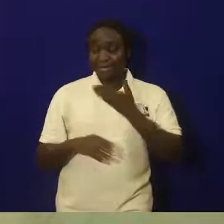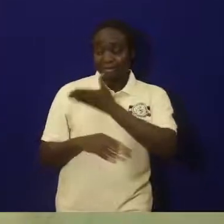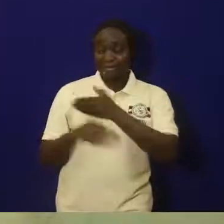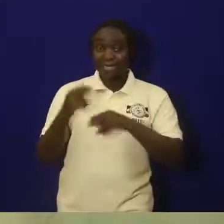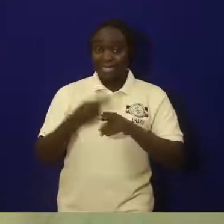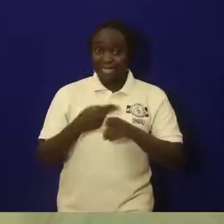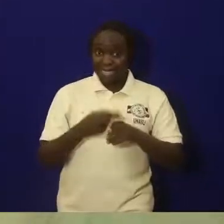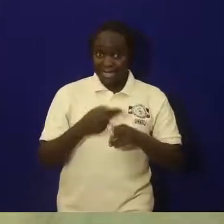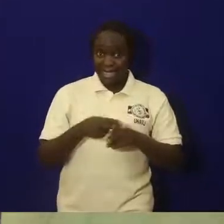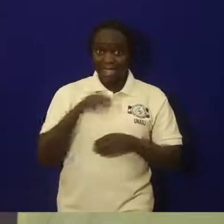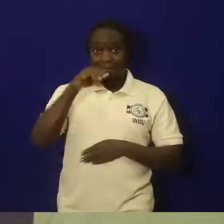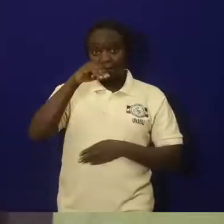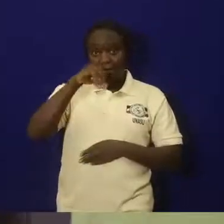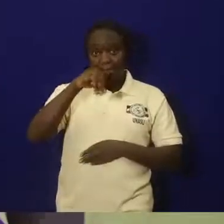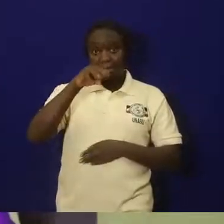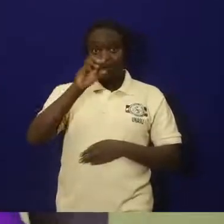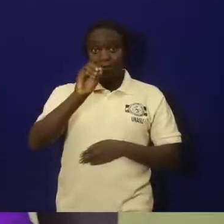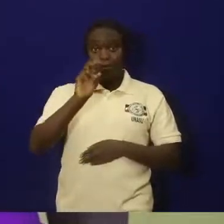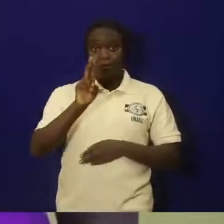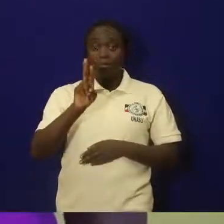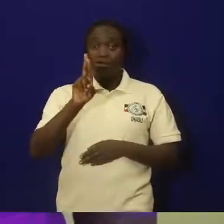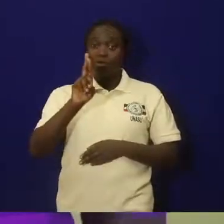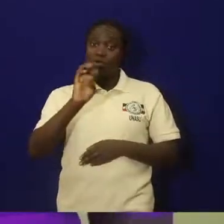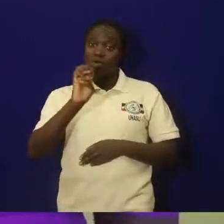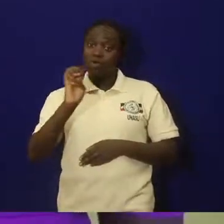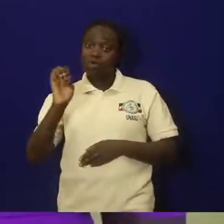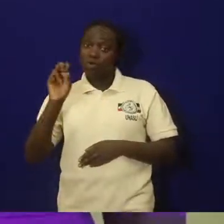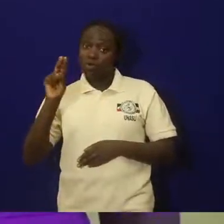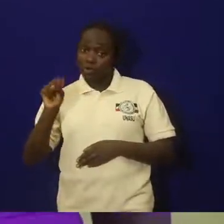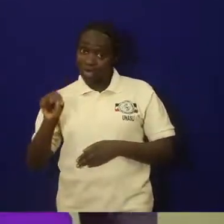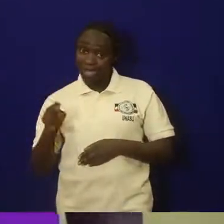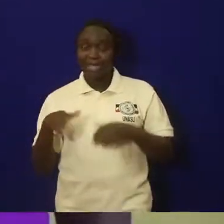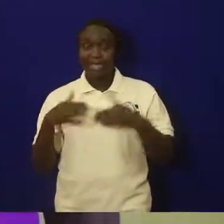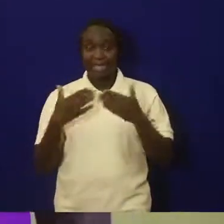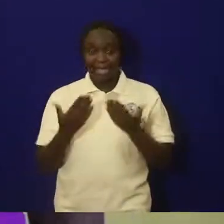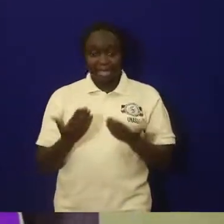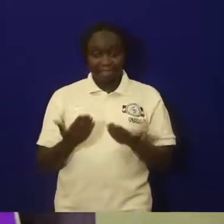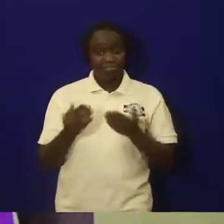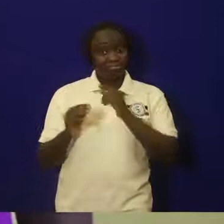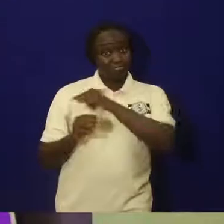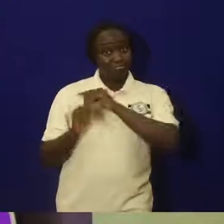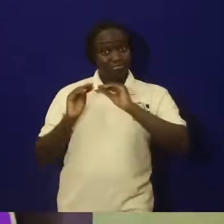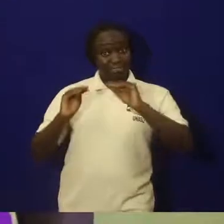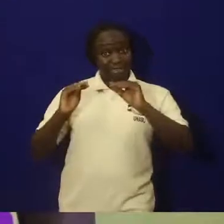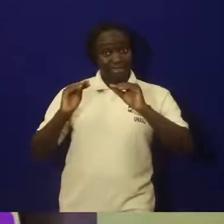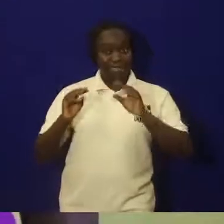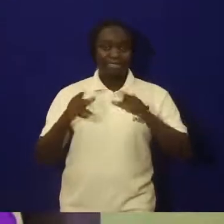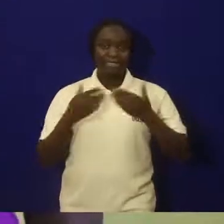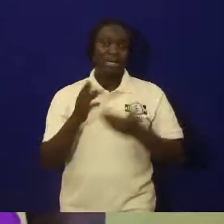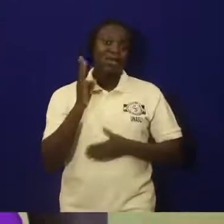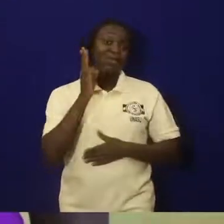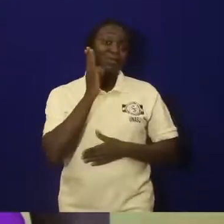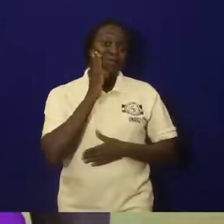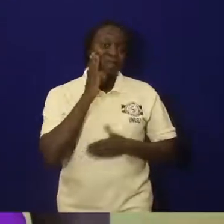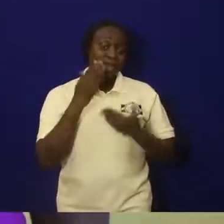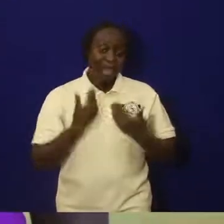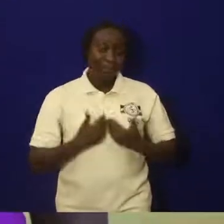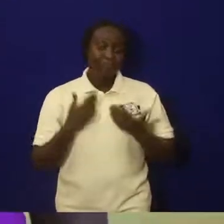Nantela Burin, and I am a teacher from the Uganda